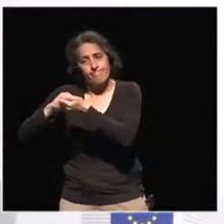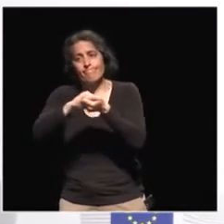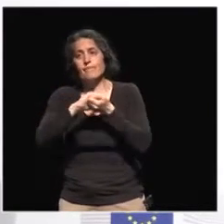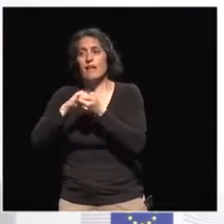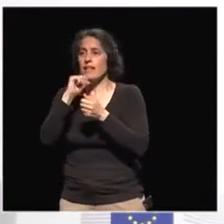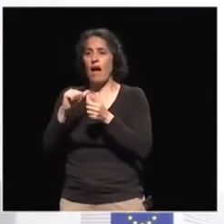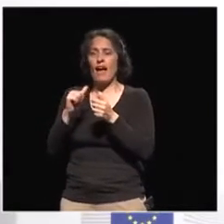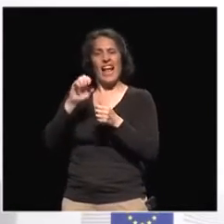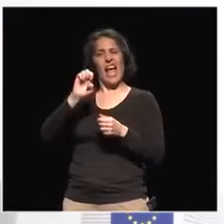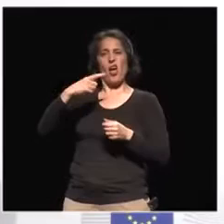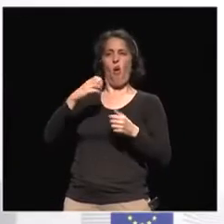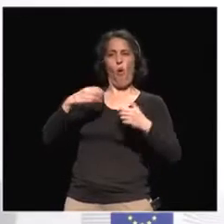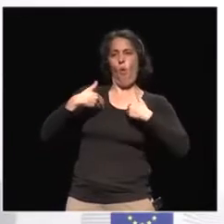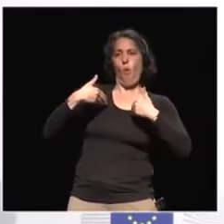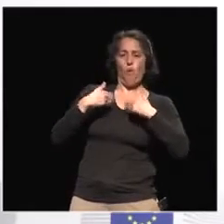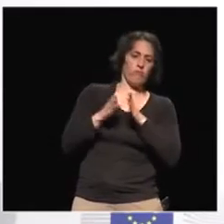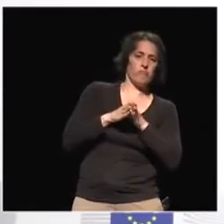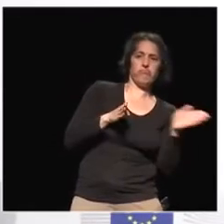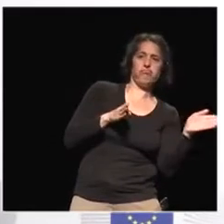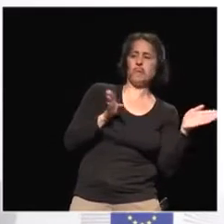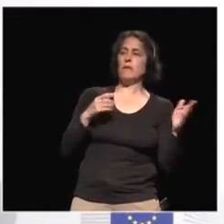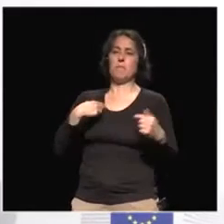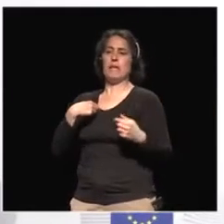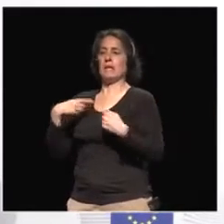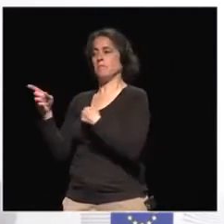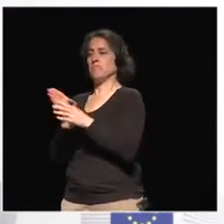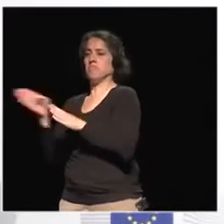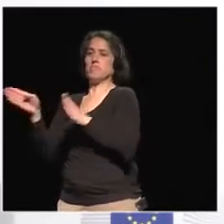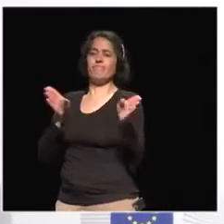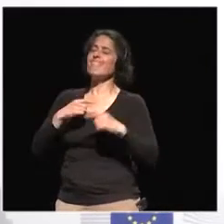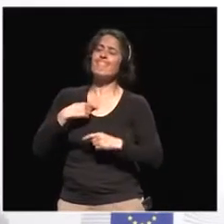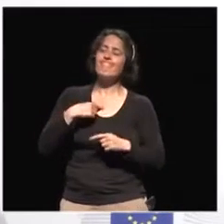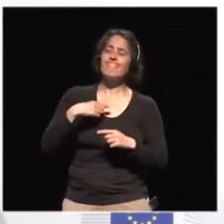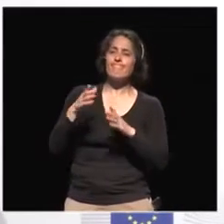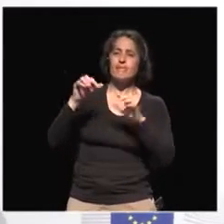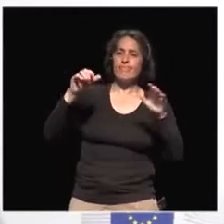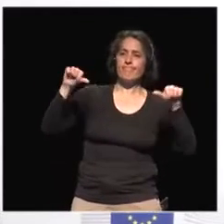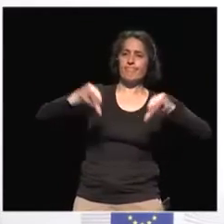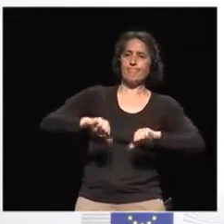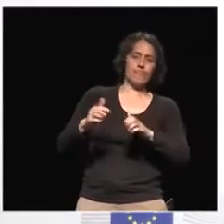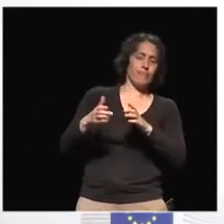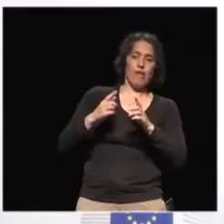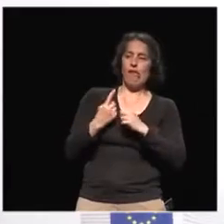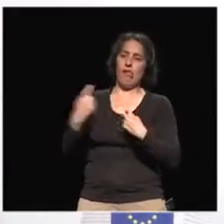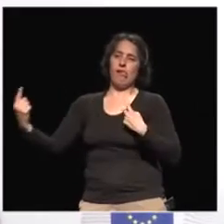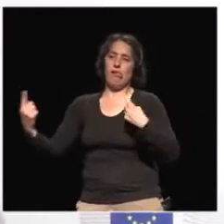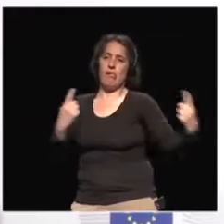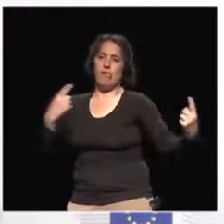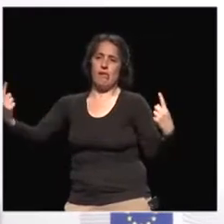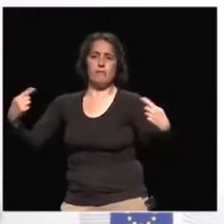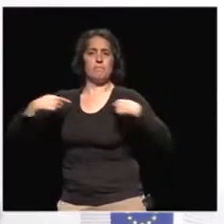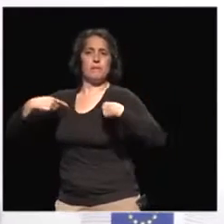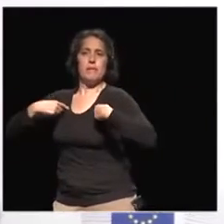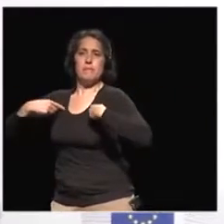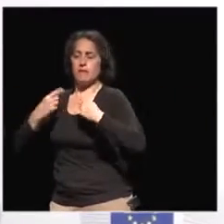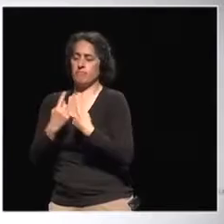that every human being has the need to be part of the family or the bigger group. And I think we need each other as well. So for me,